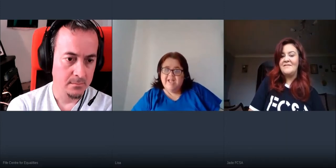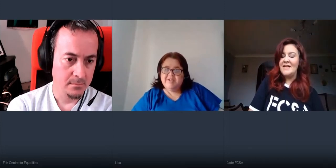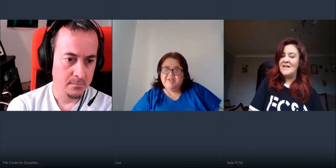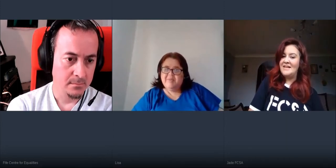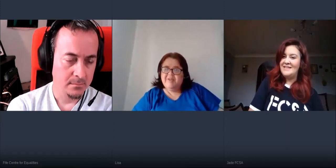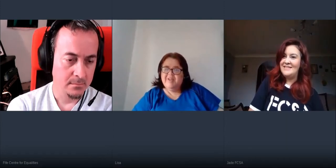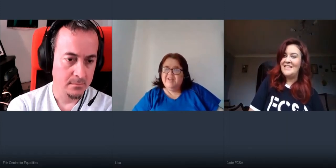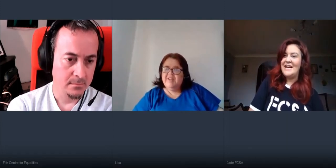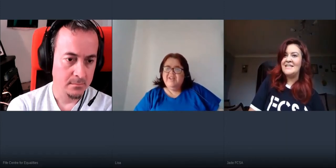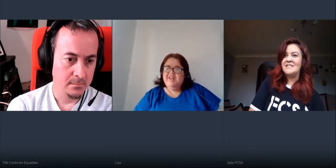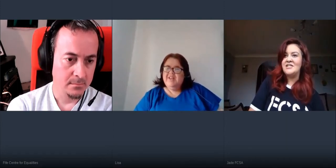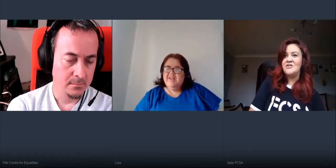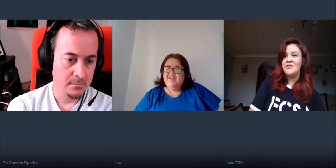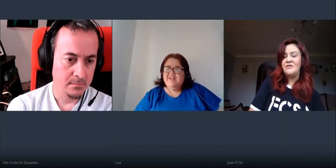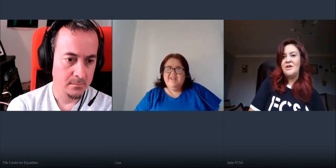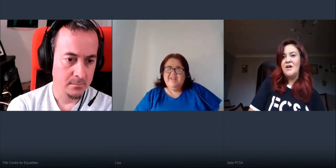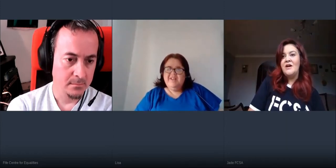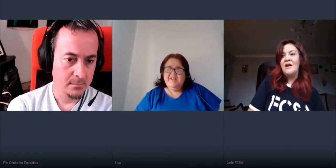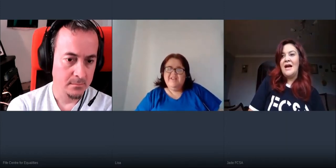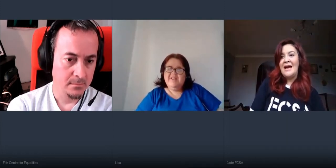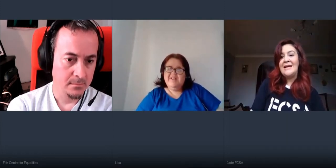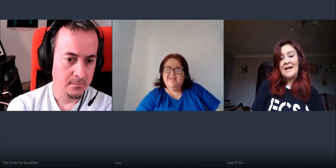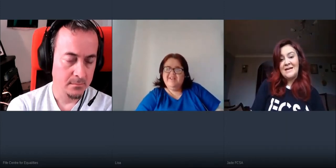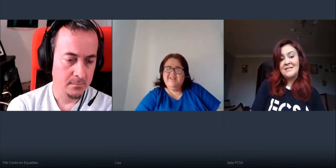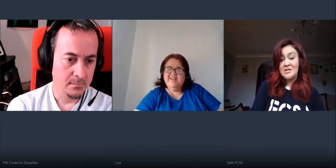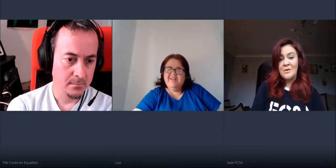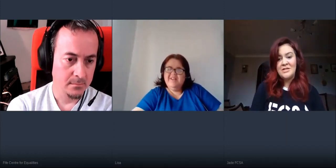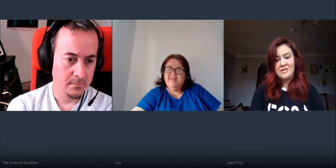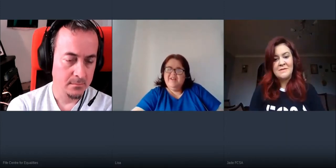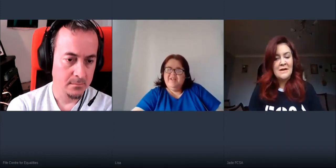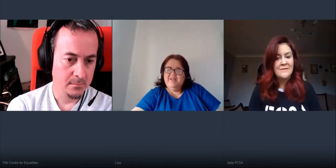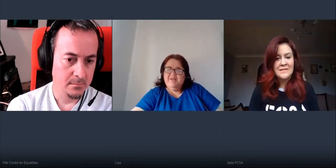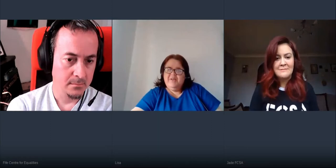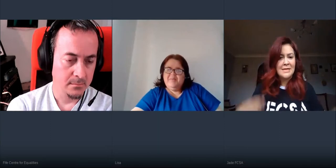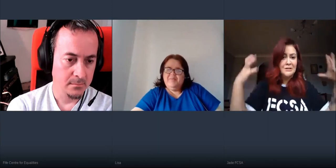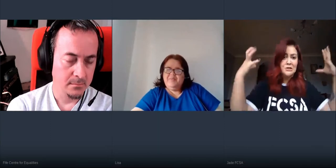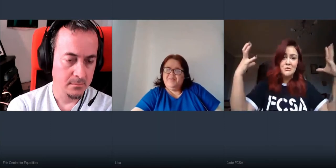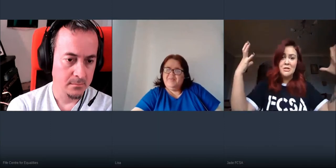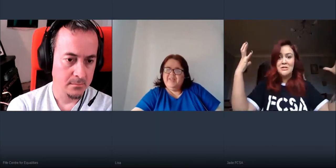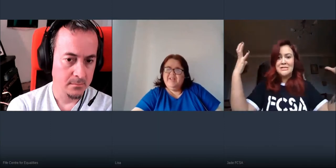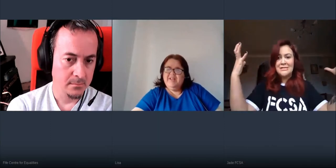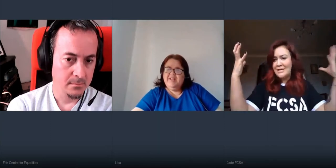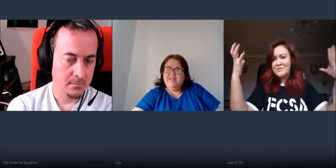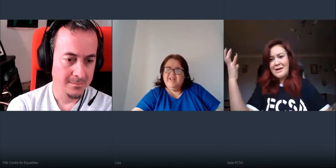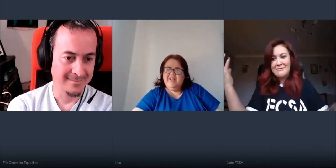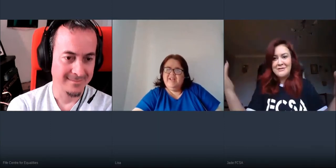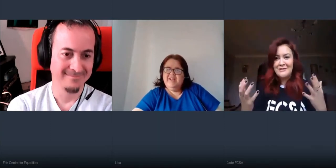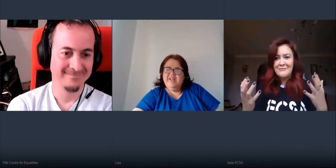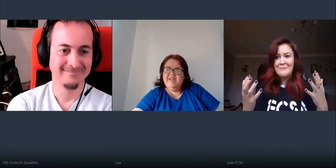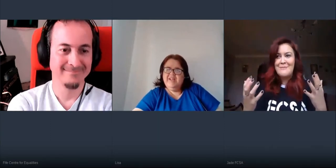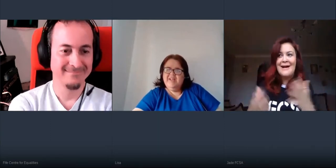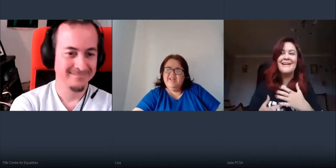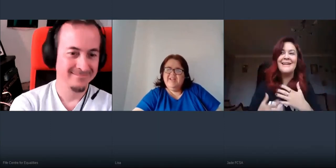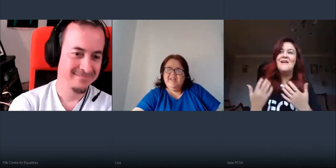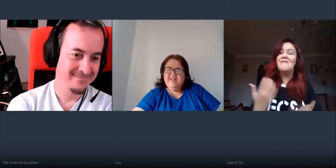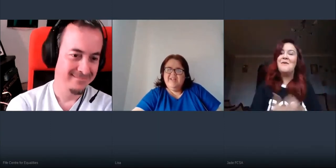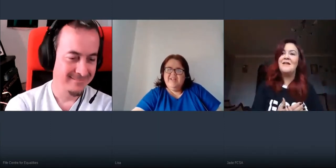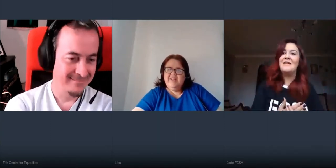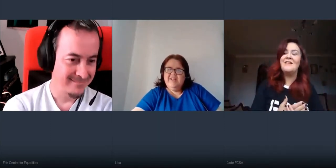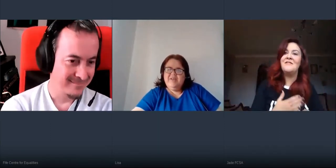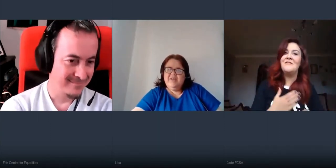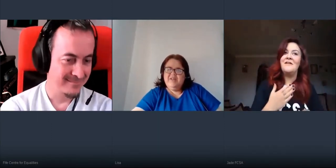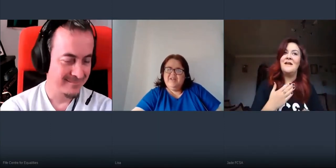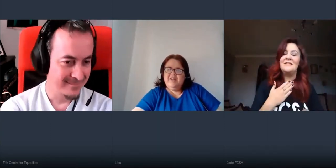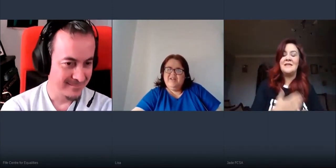it's to do i asked this question myself because i was like i don't understand why can't we just go back but